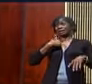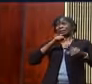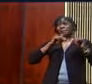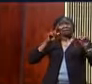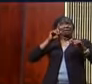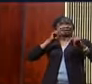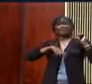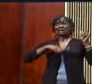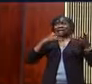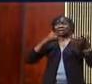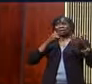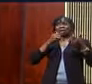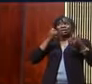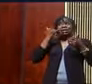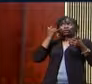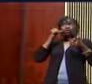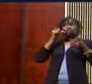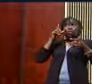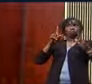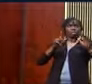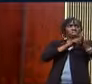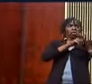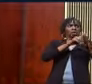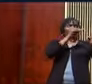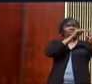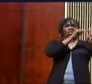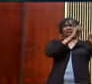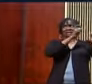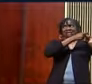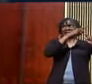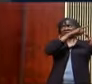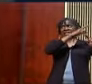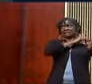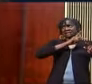what I'm called to do unless you do what I can't do.